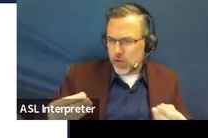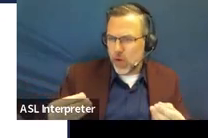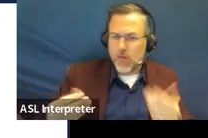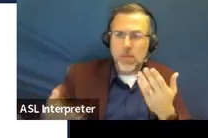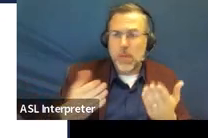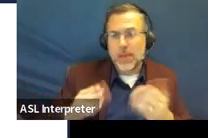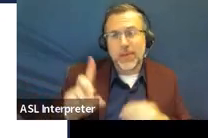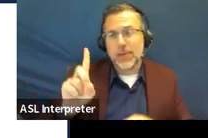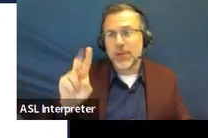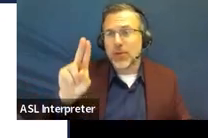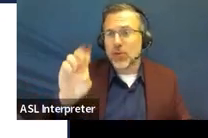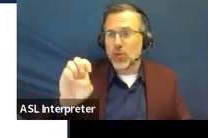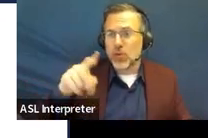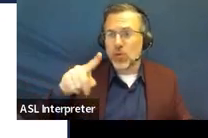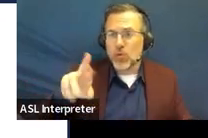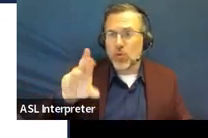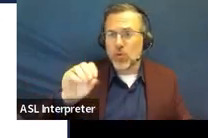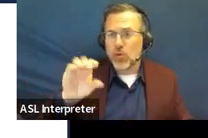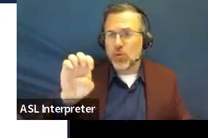complaint investigations.